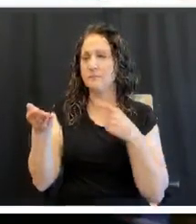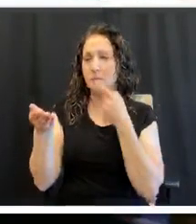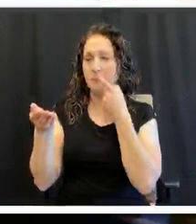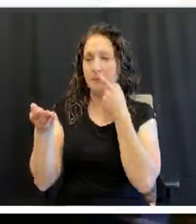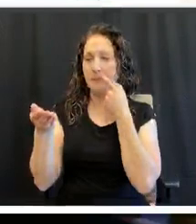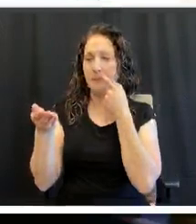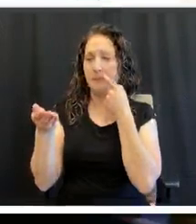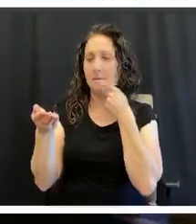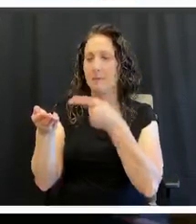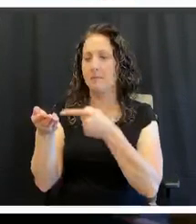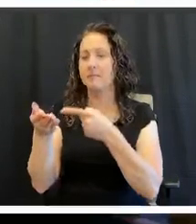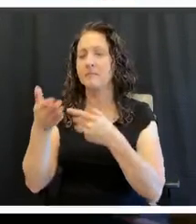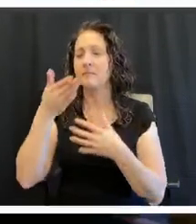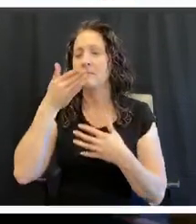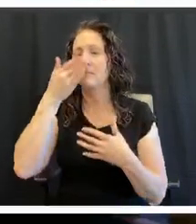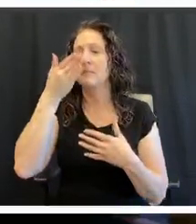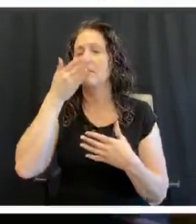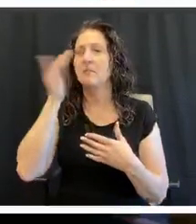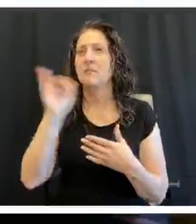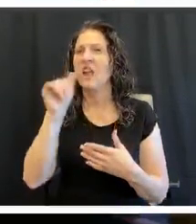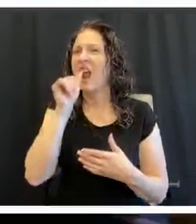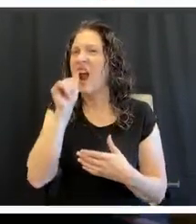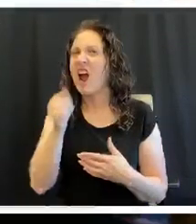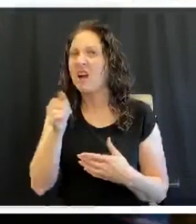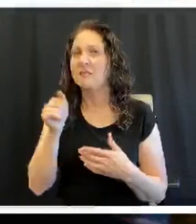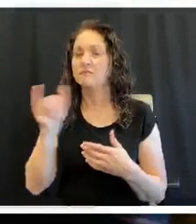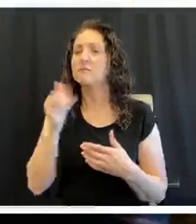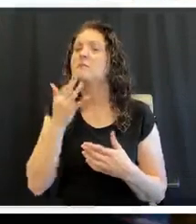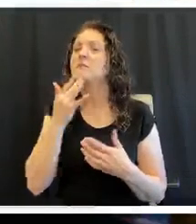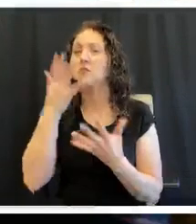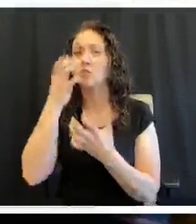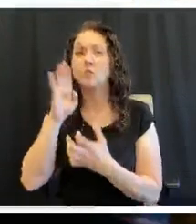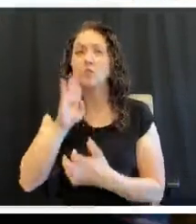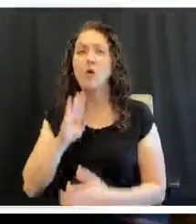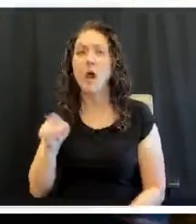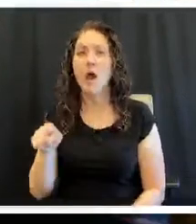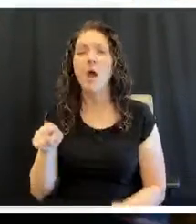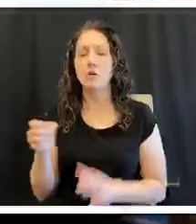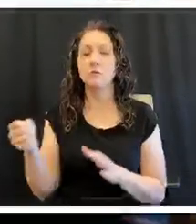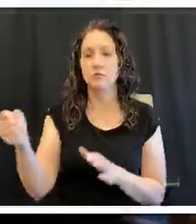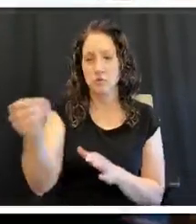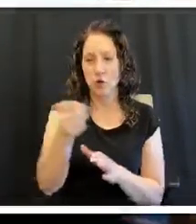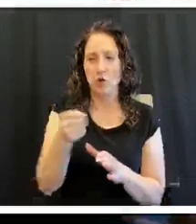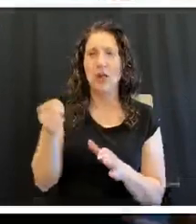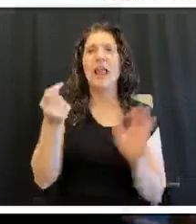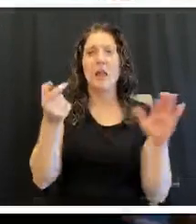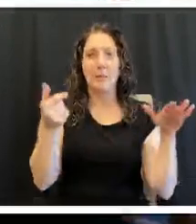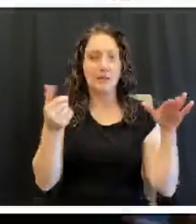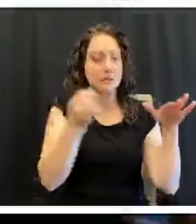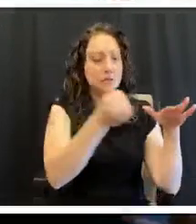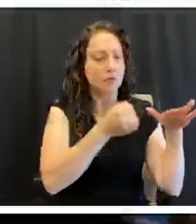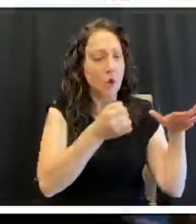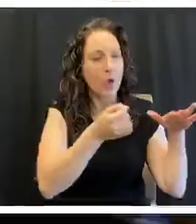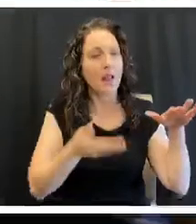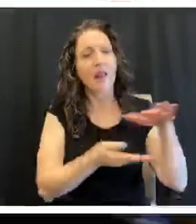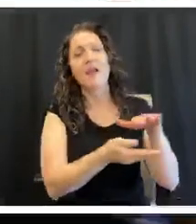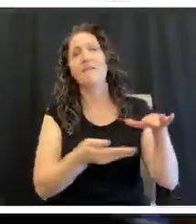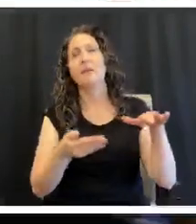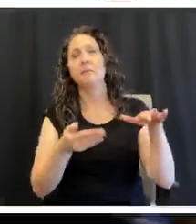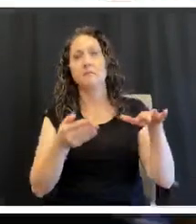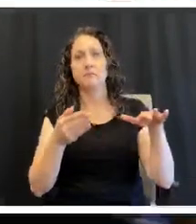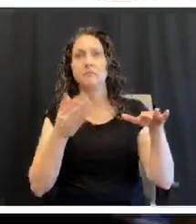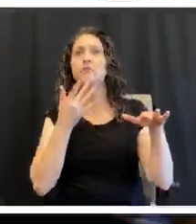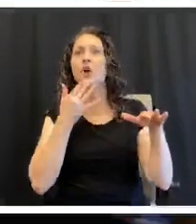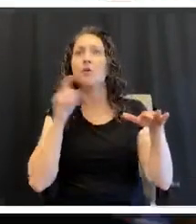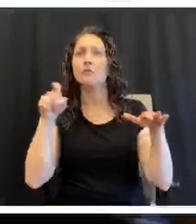roux begin to smell nutty and dark brown. You can stir it on occasions, but you want it to be dark or brown.